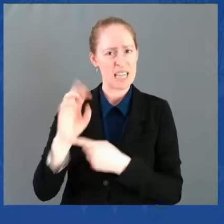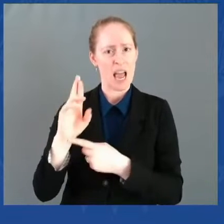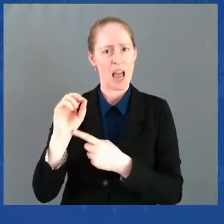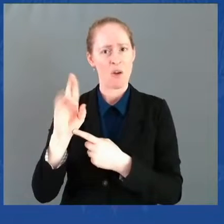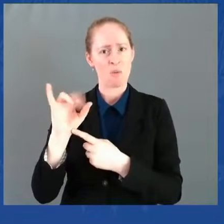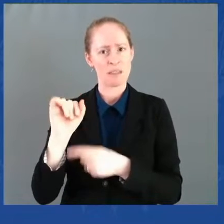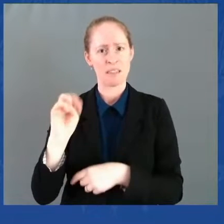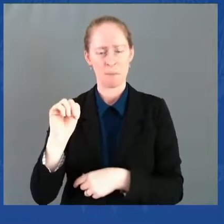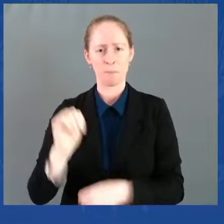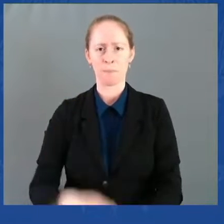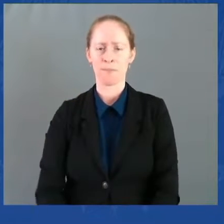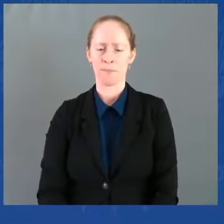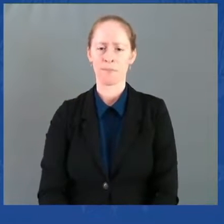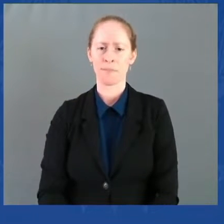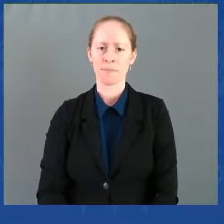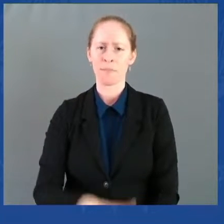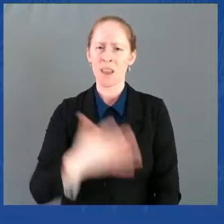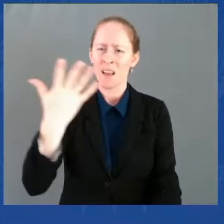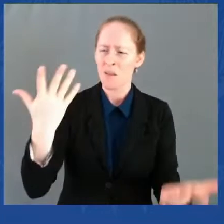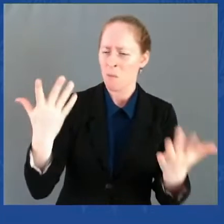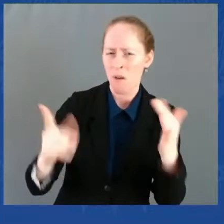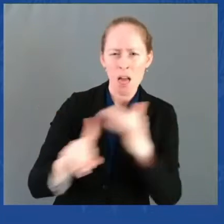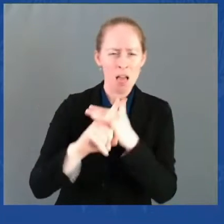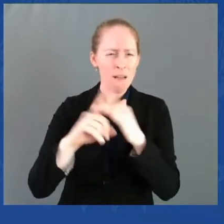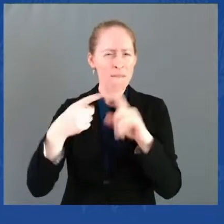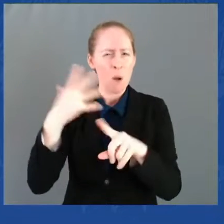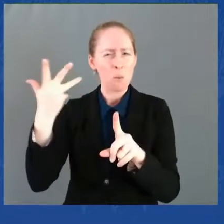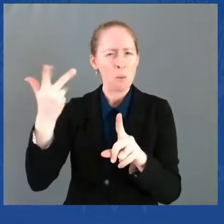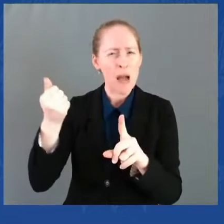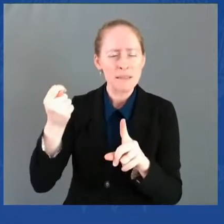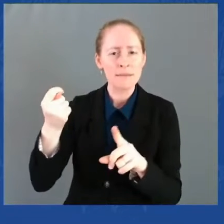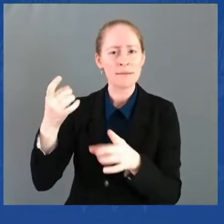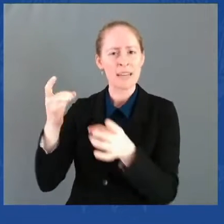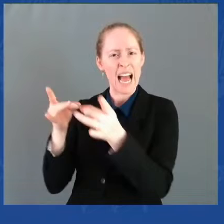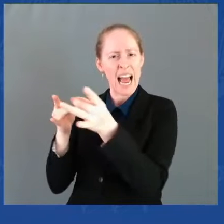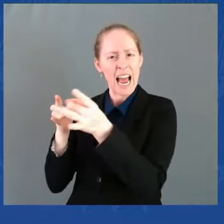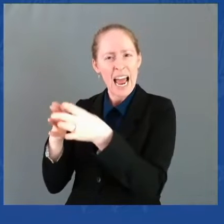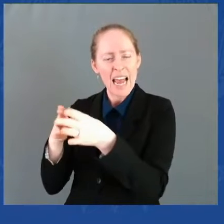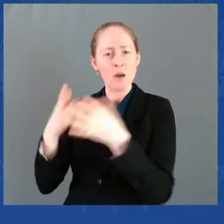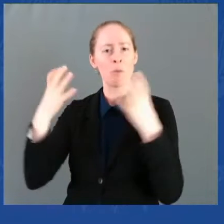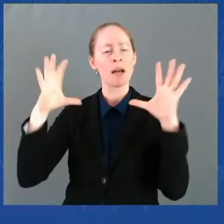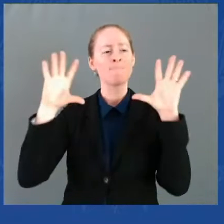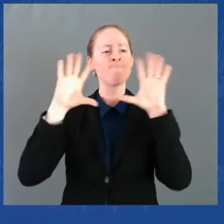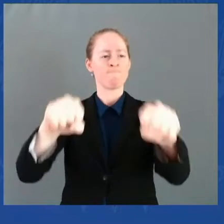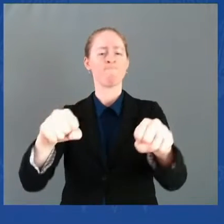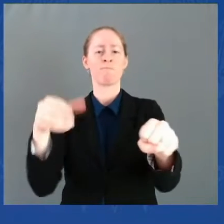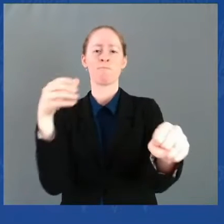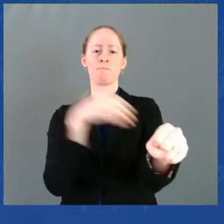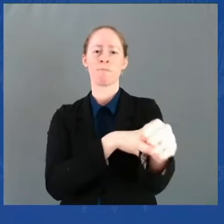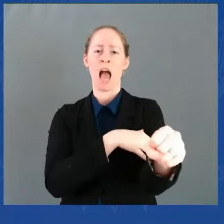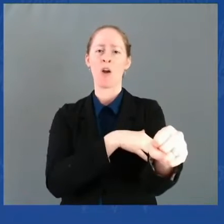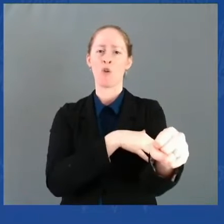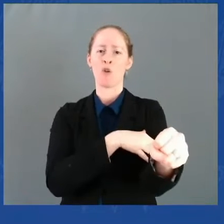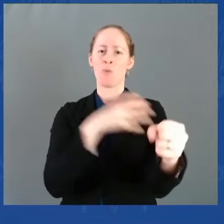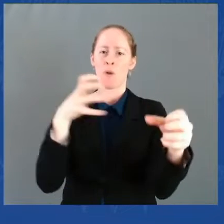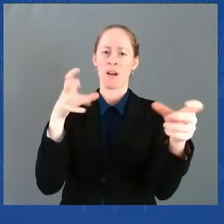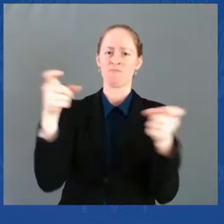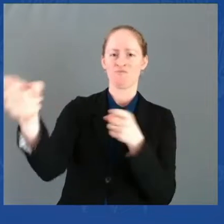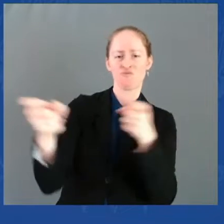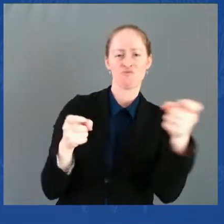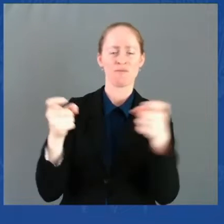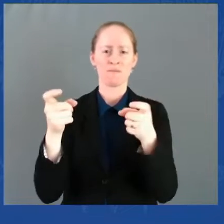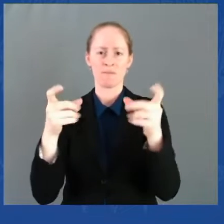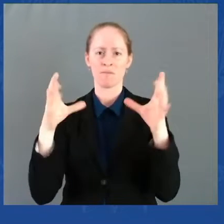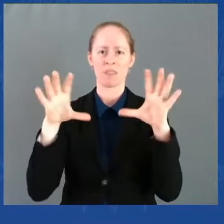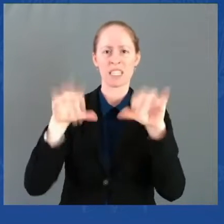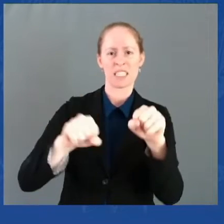defines one group of people being inherently inferior to any other group. A hate that through